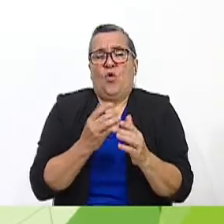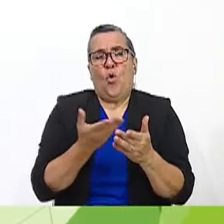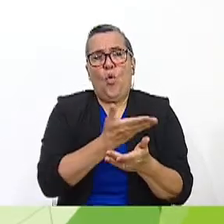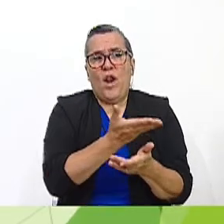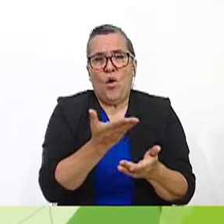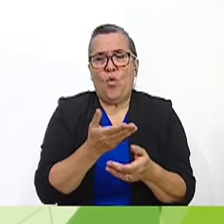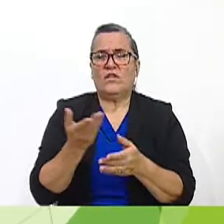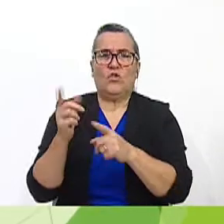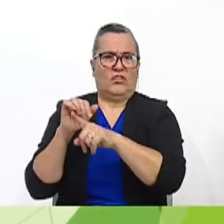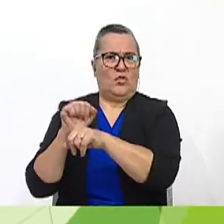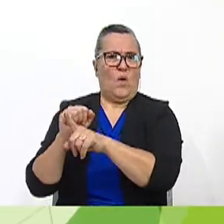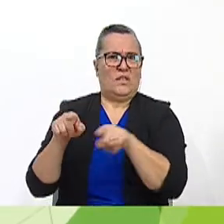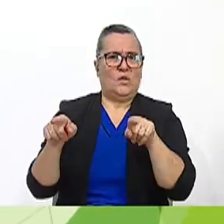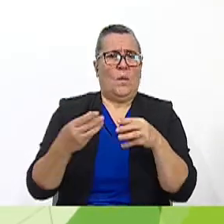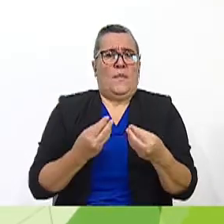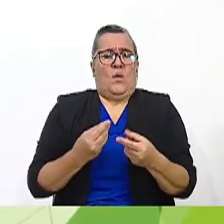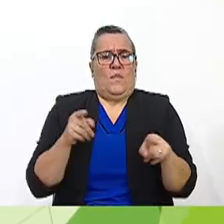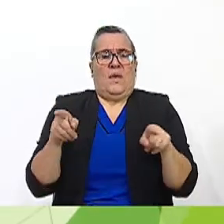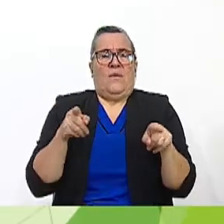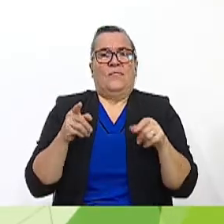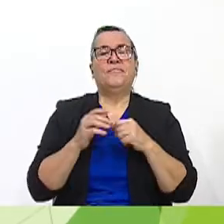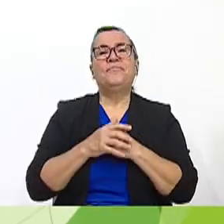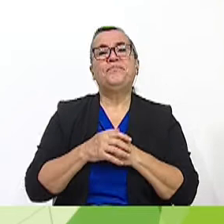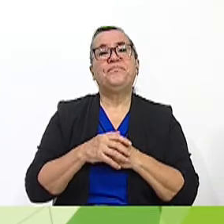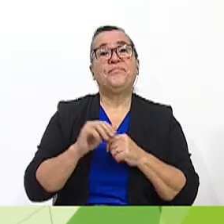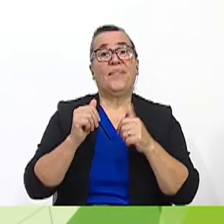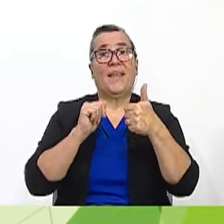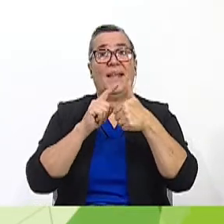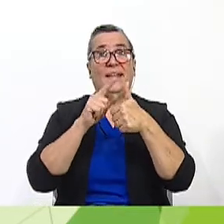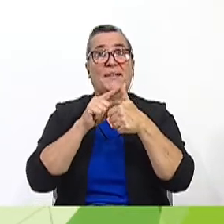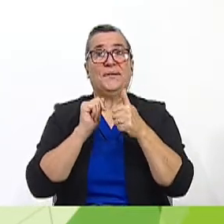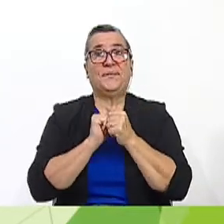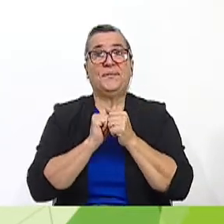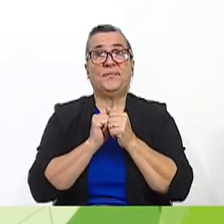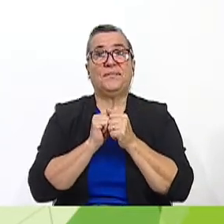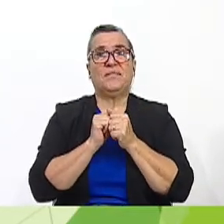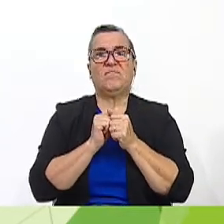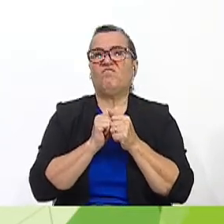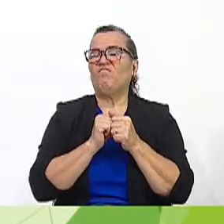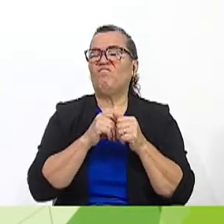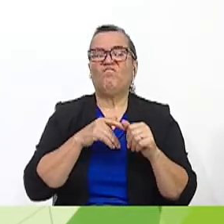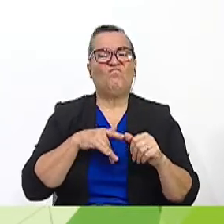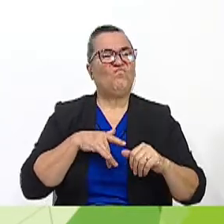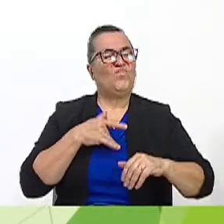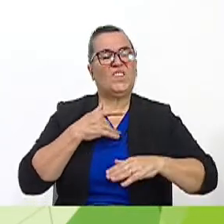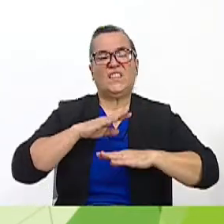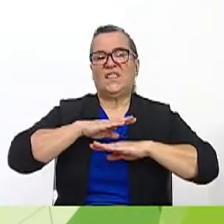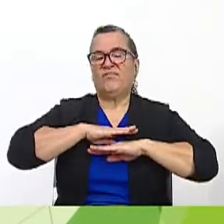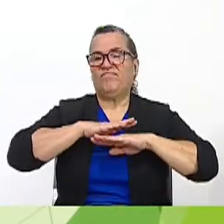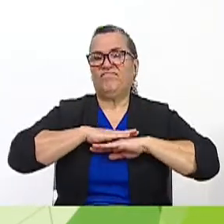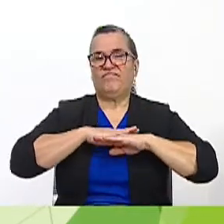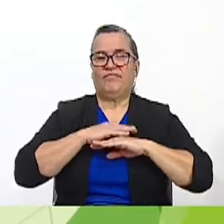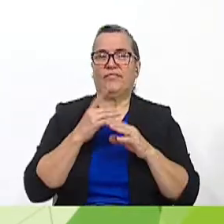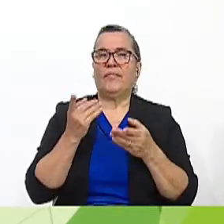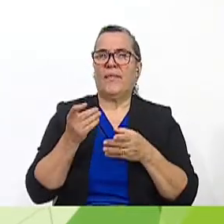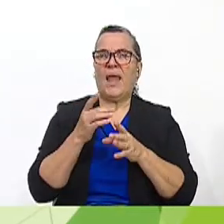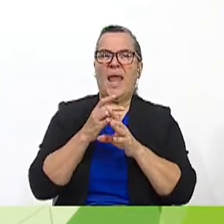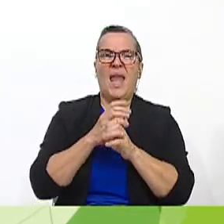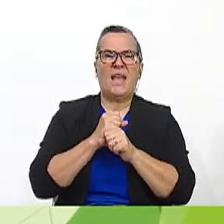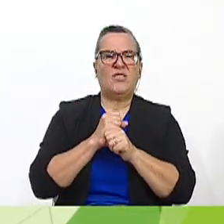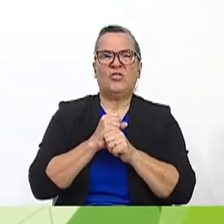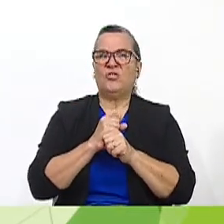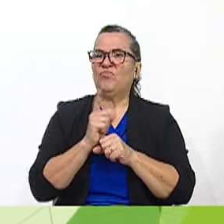situation. In number 10. Amplicitness. The fact of not